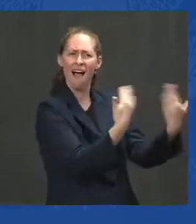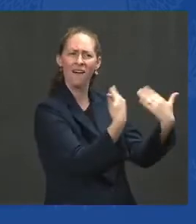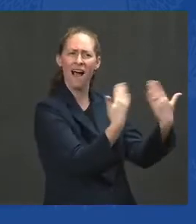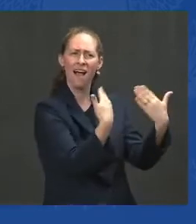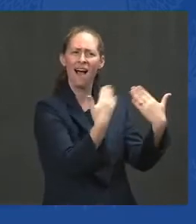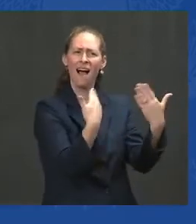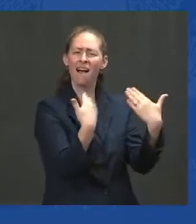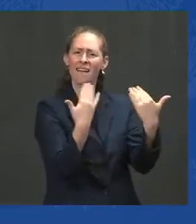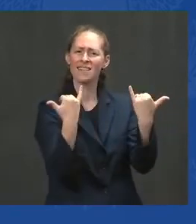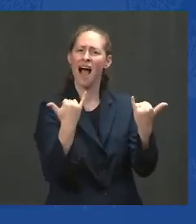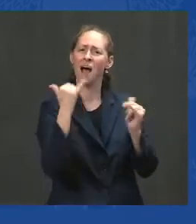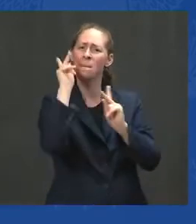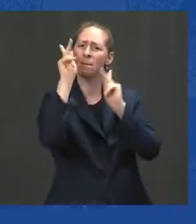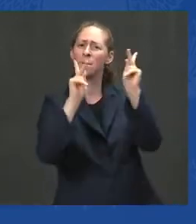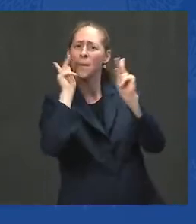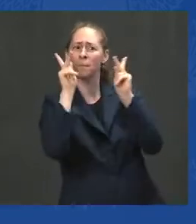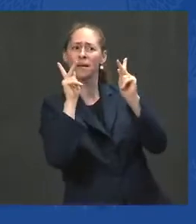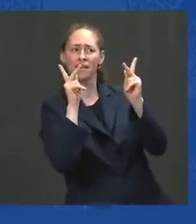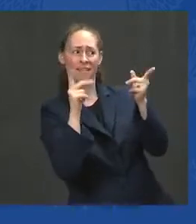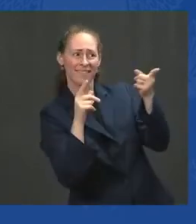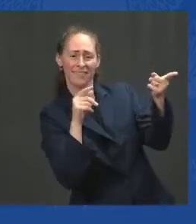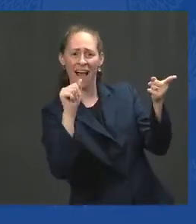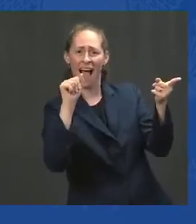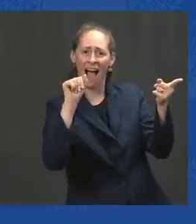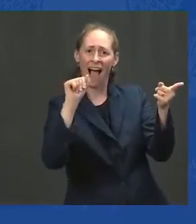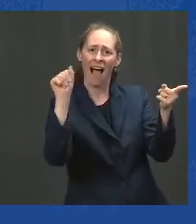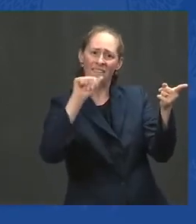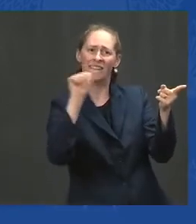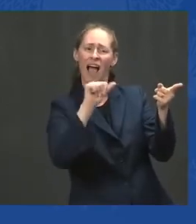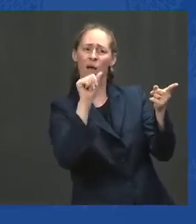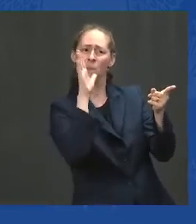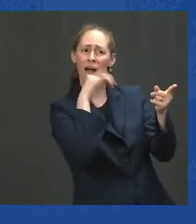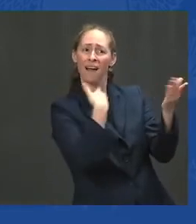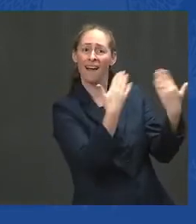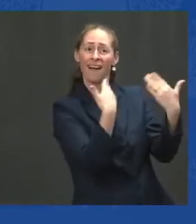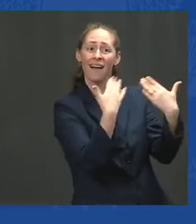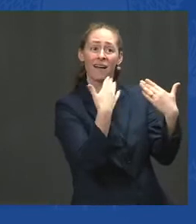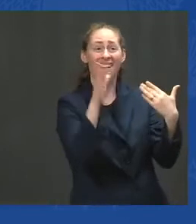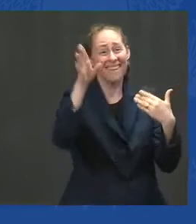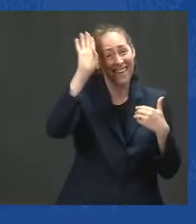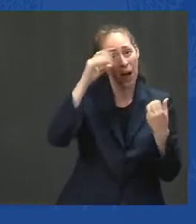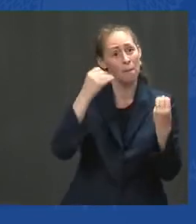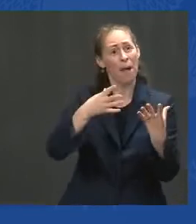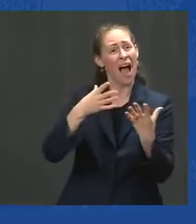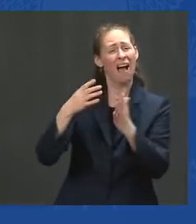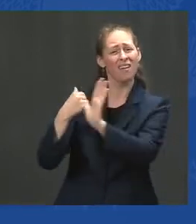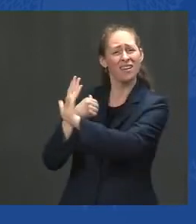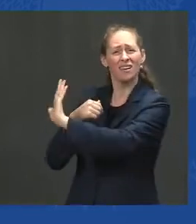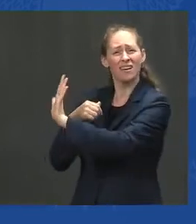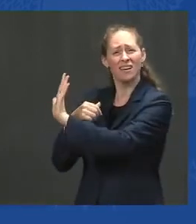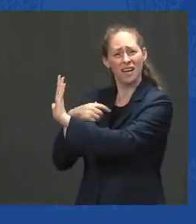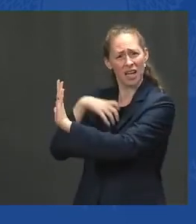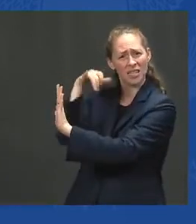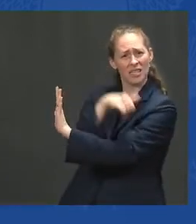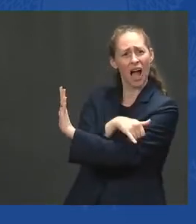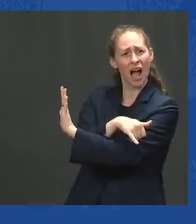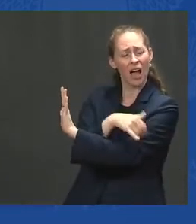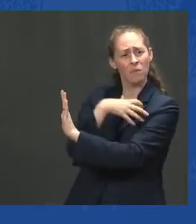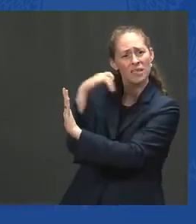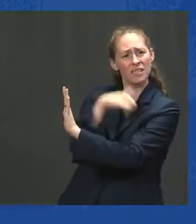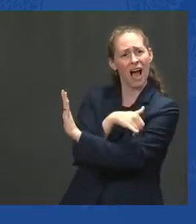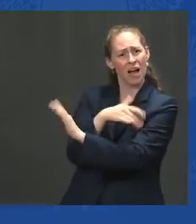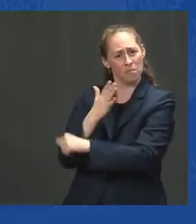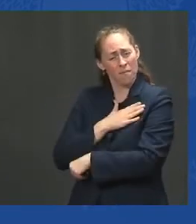did not want to leave earlier, still hopeful for their country. And part of it because the Afghan government